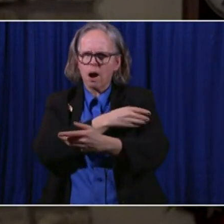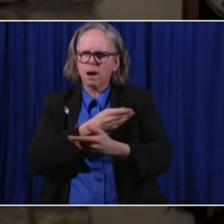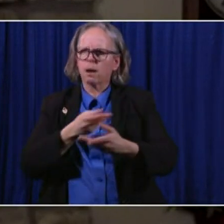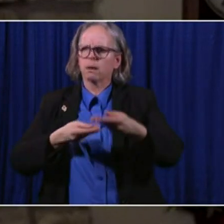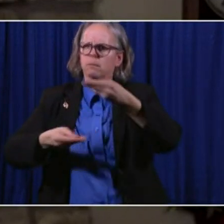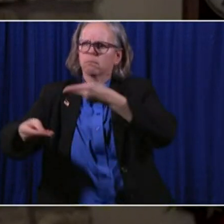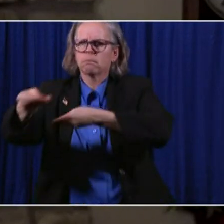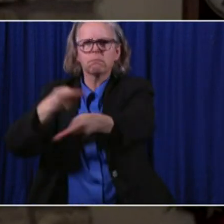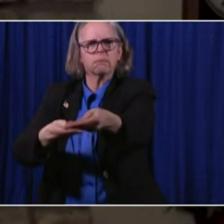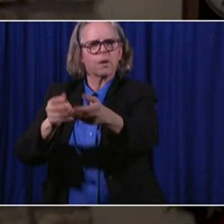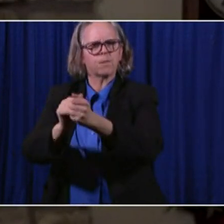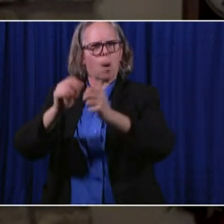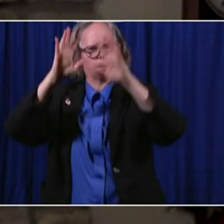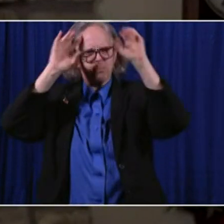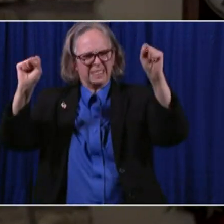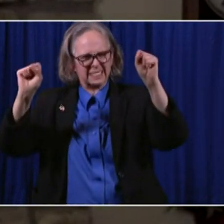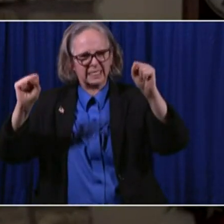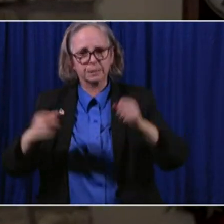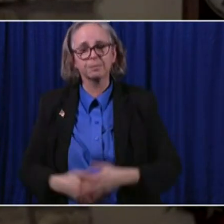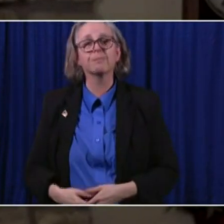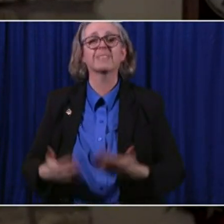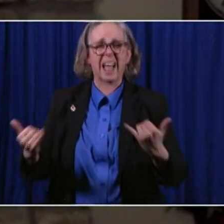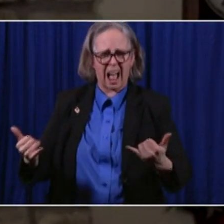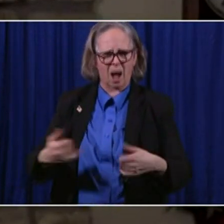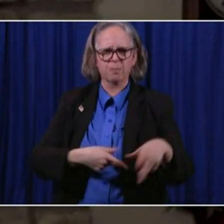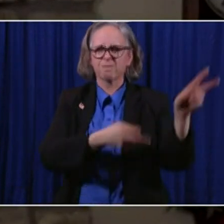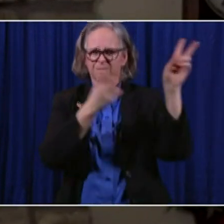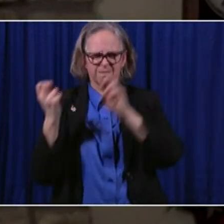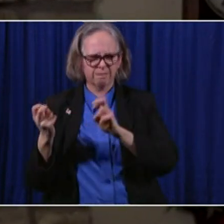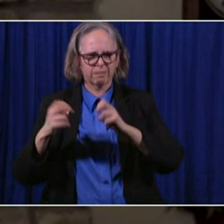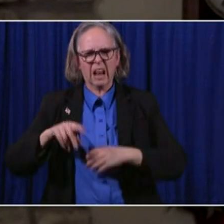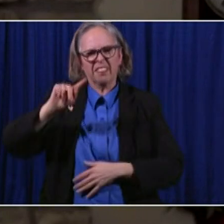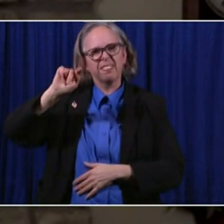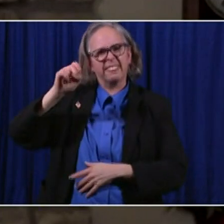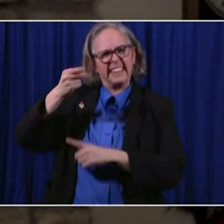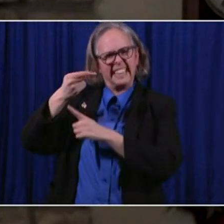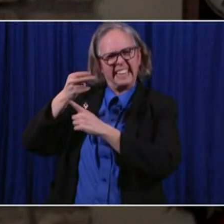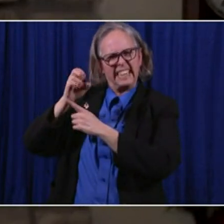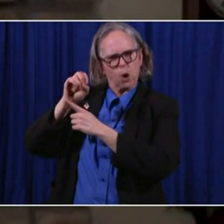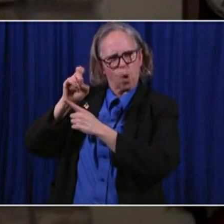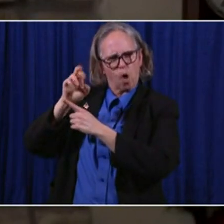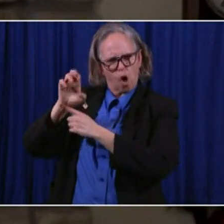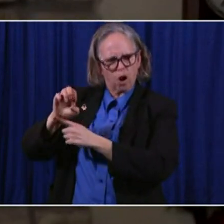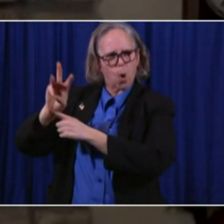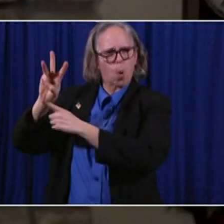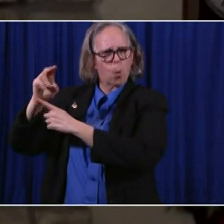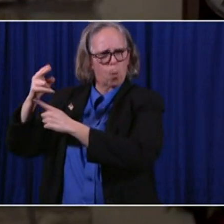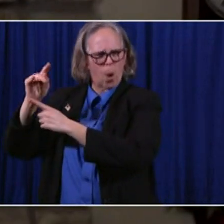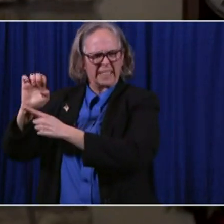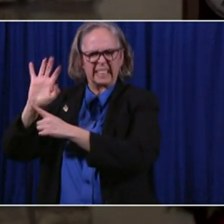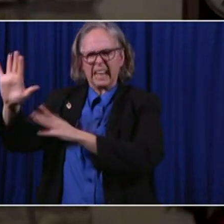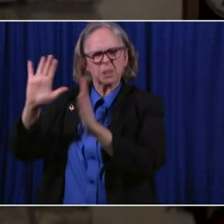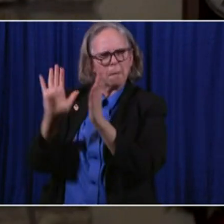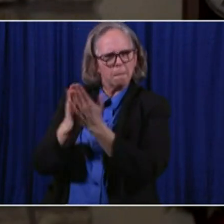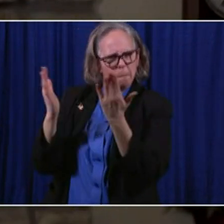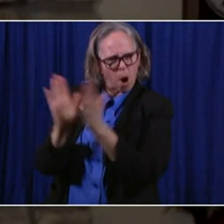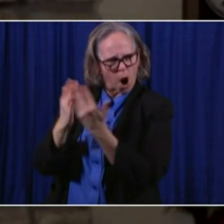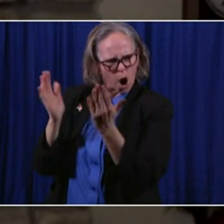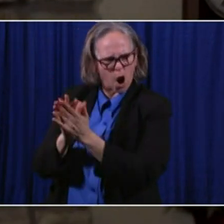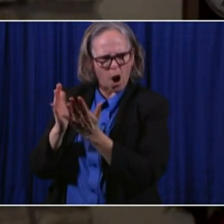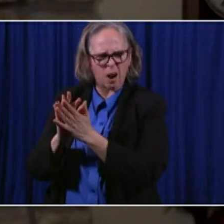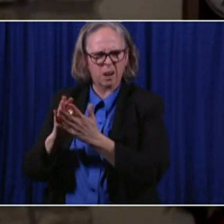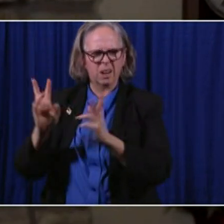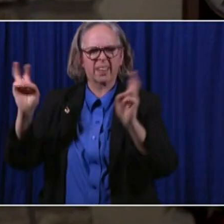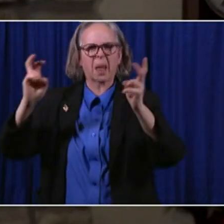Theodore White in his landmark book The Making of the President in 1960 described America's success in transferring power